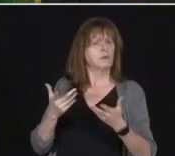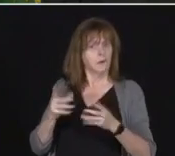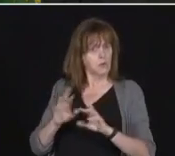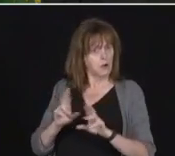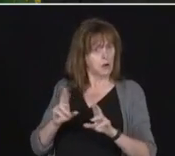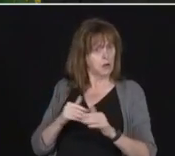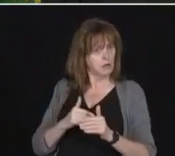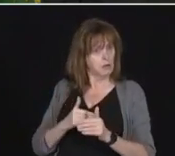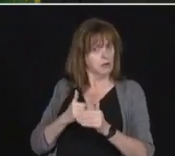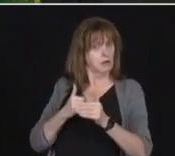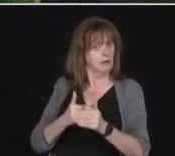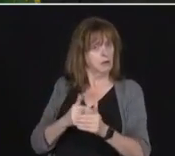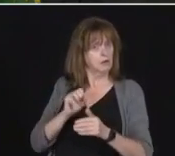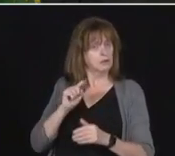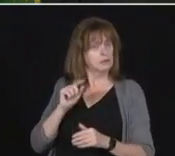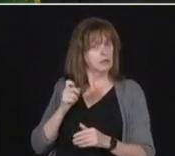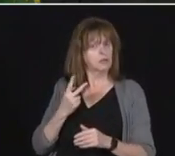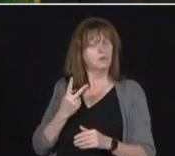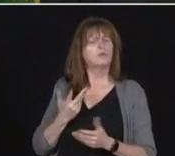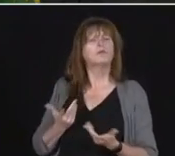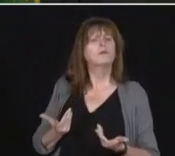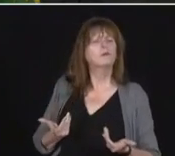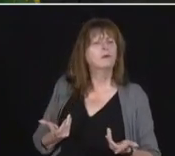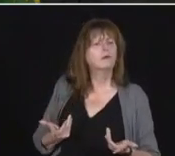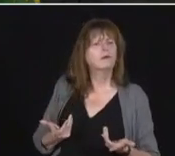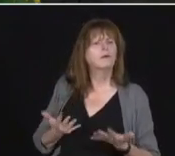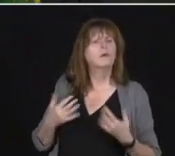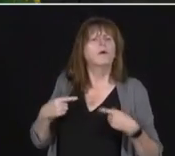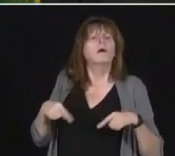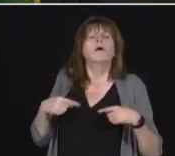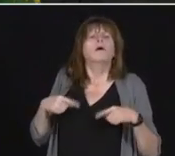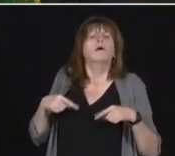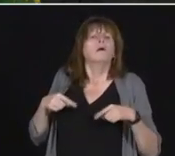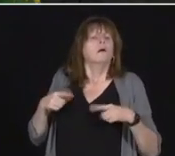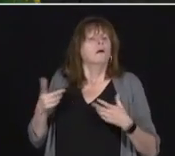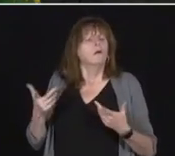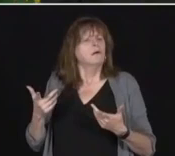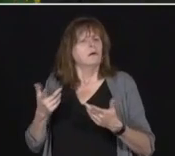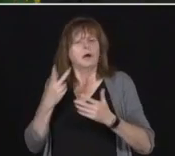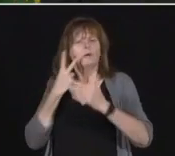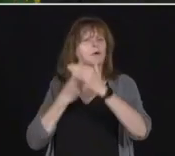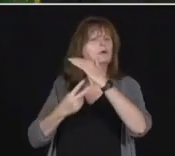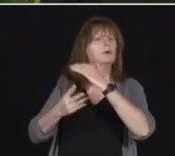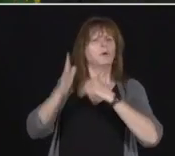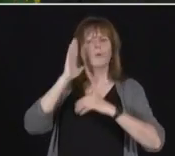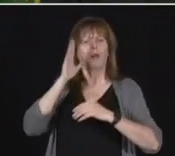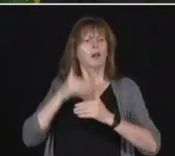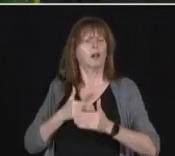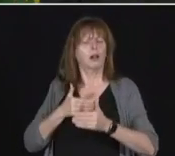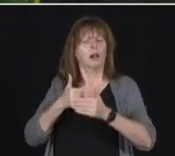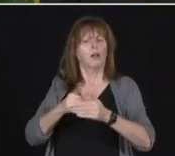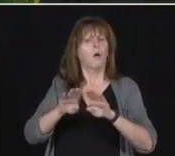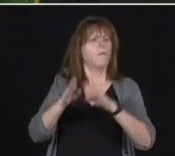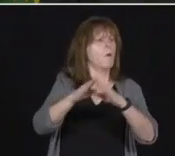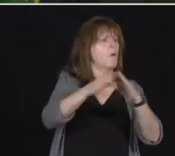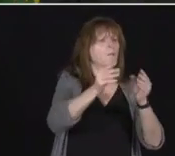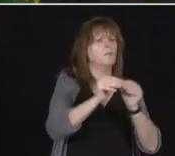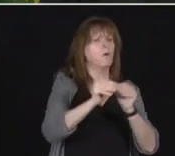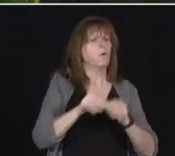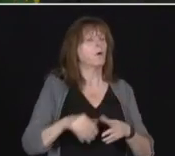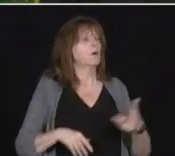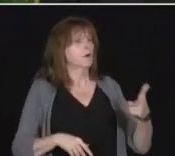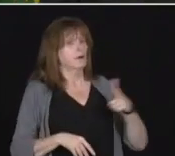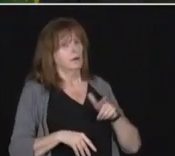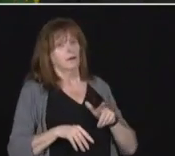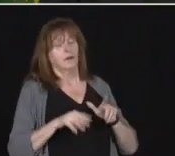more of an exact time frame for when we can take that next step? Well, I just want to be clear. First of all,